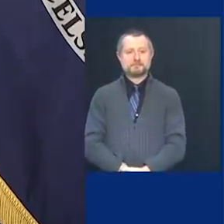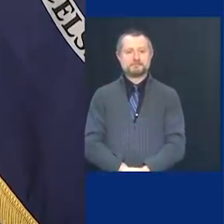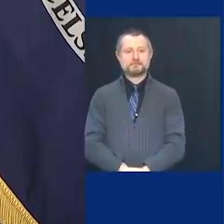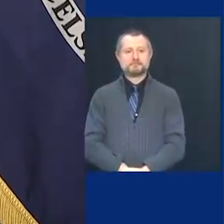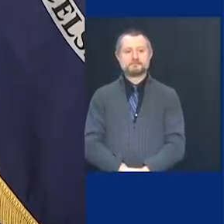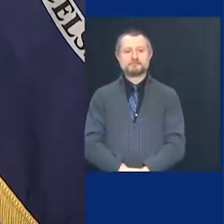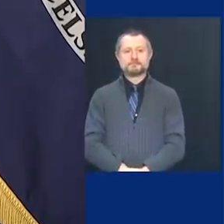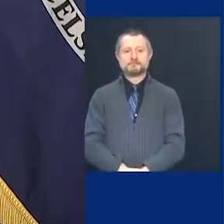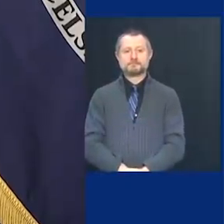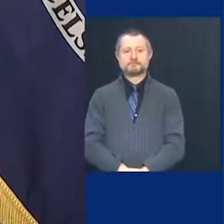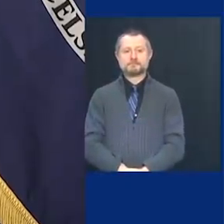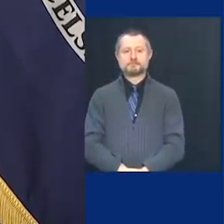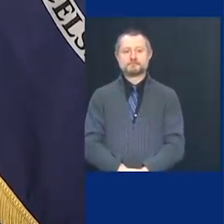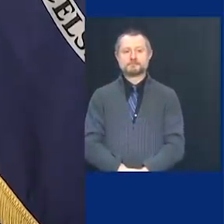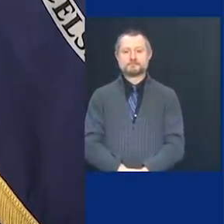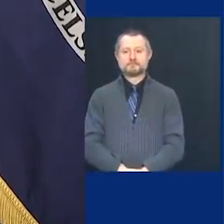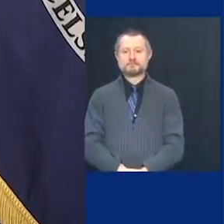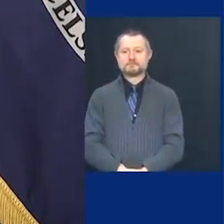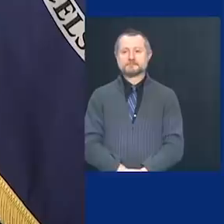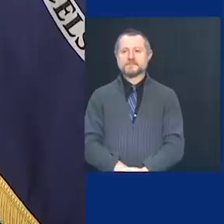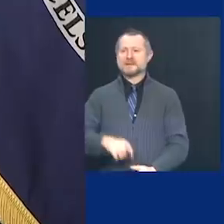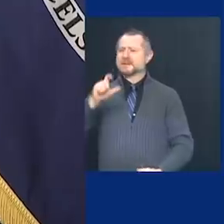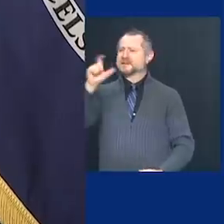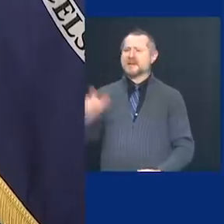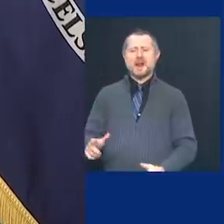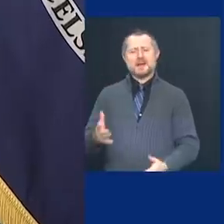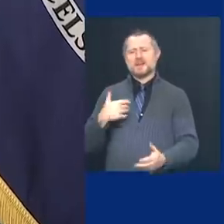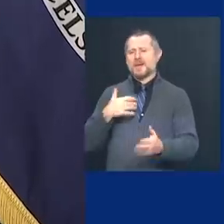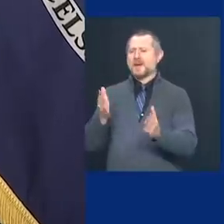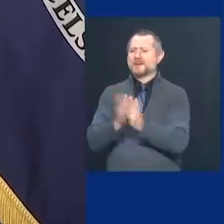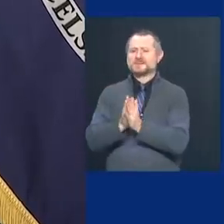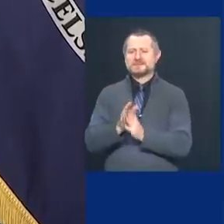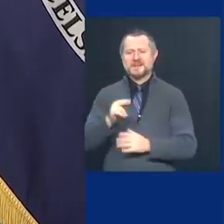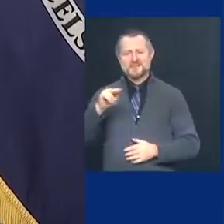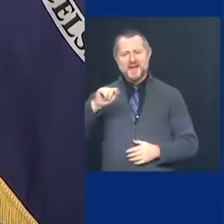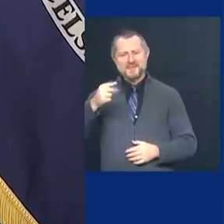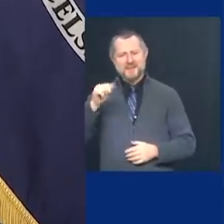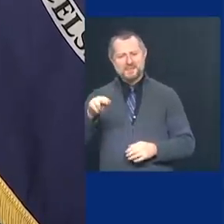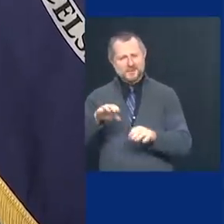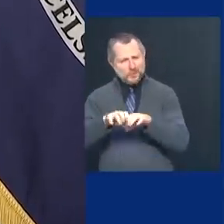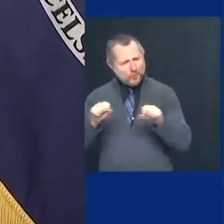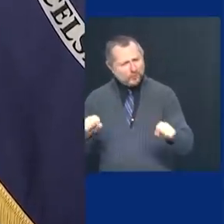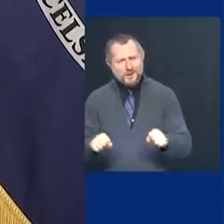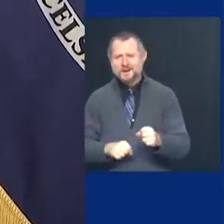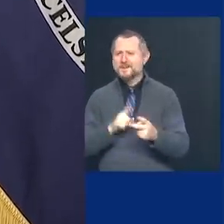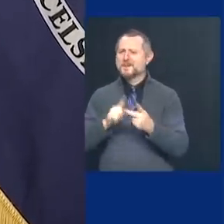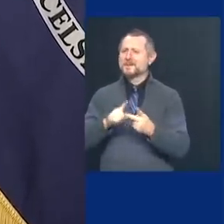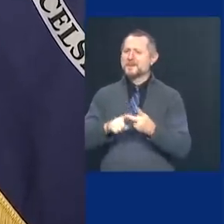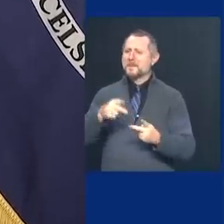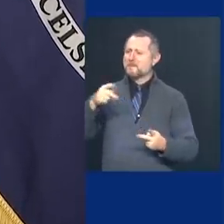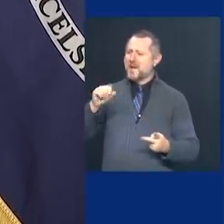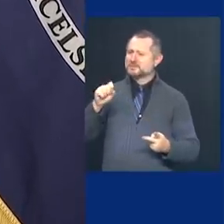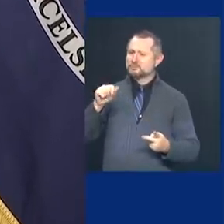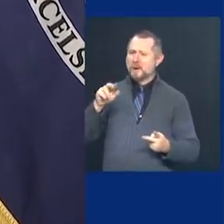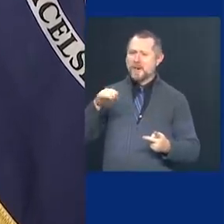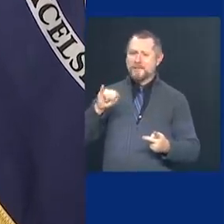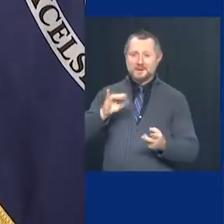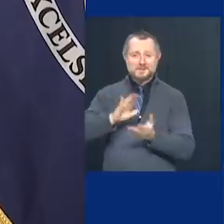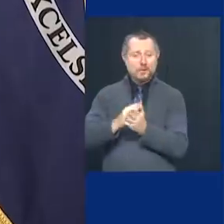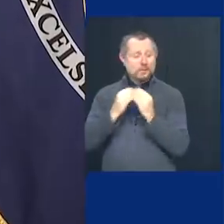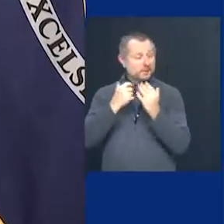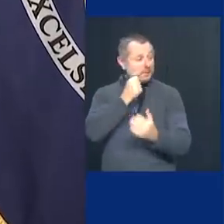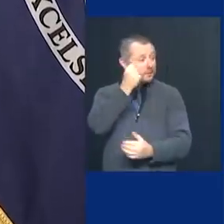Italian guy asked for a Nathan's hot dog and a pastrami sandwich. You can't figure out anything anymore.